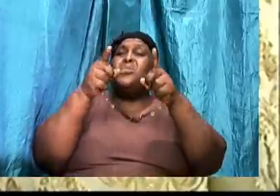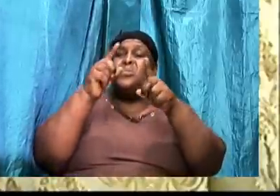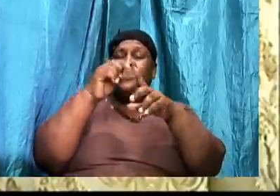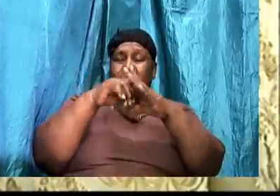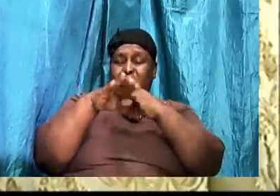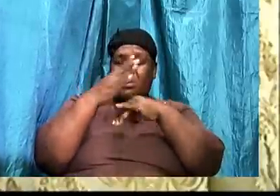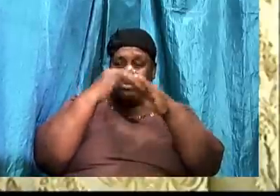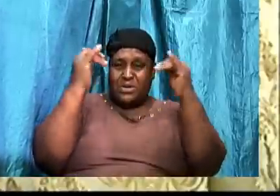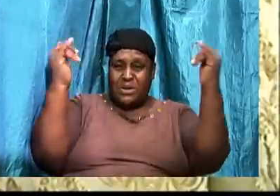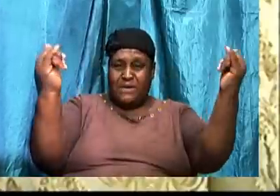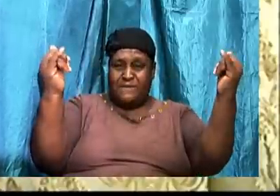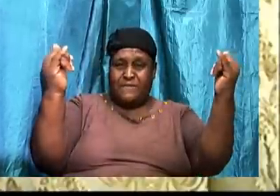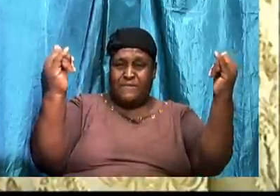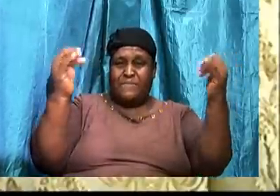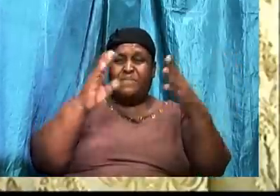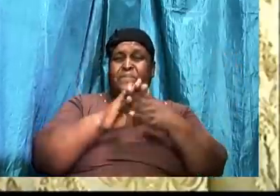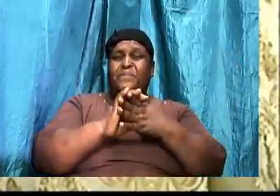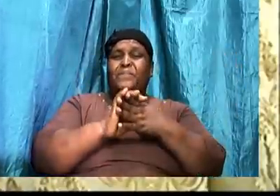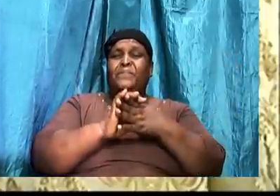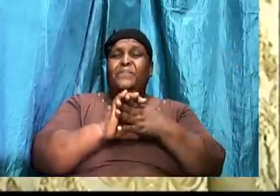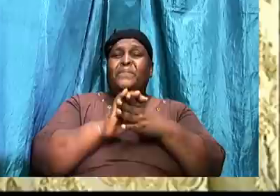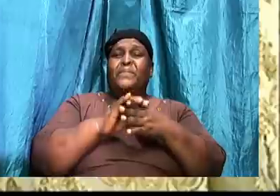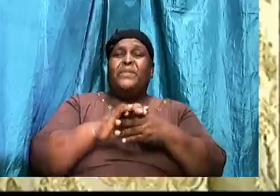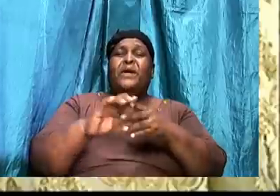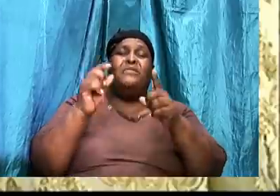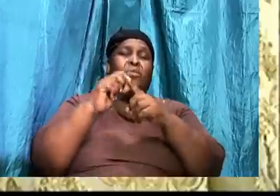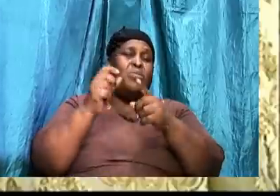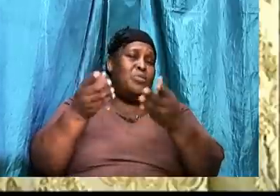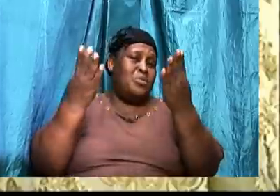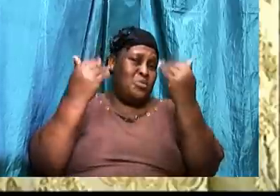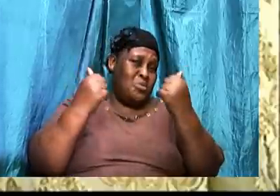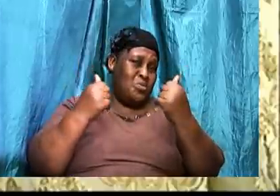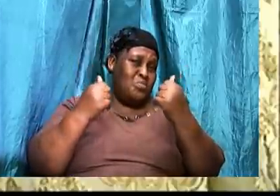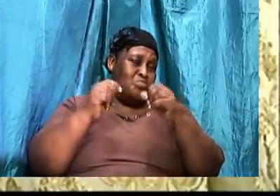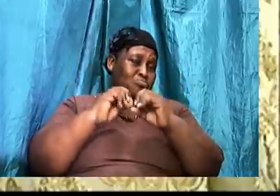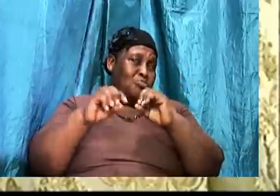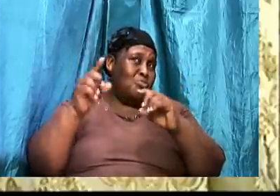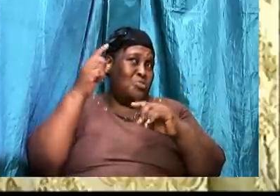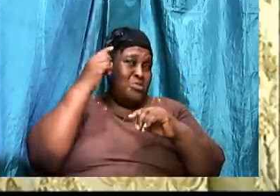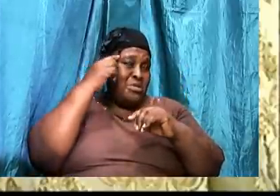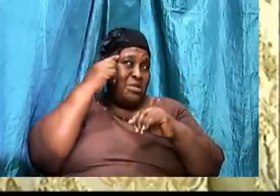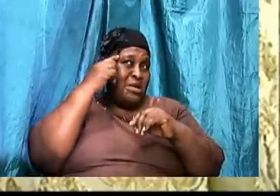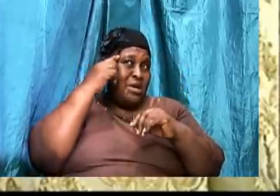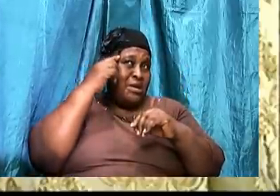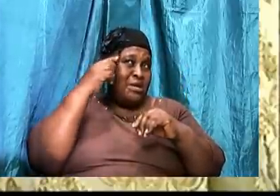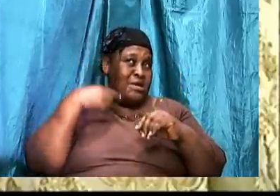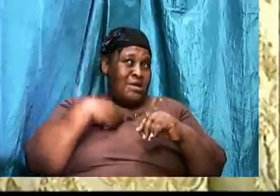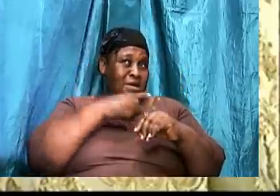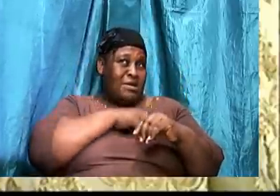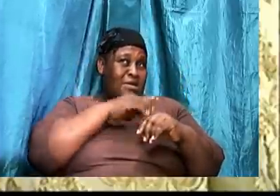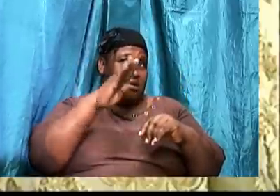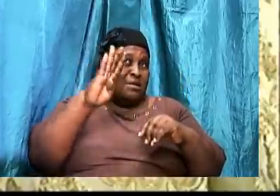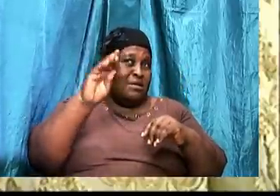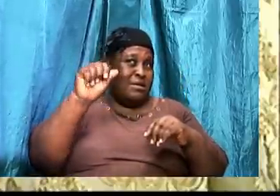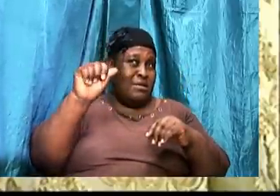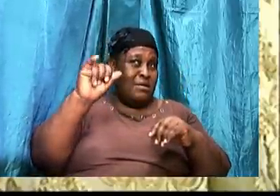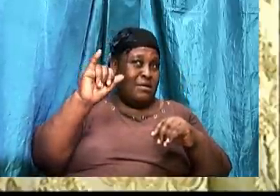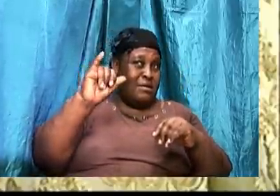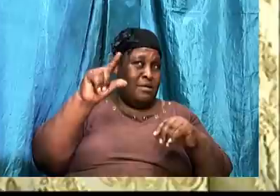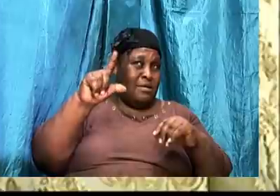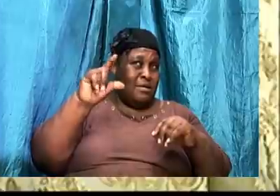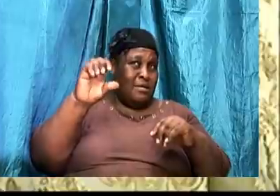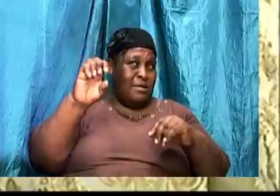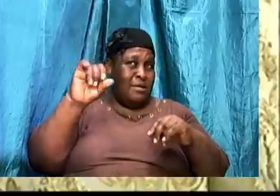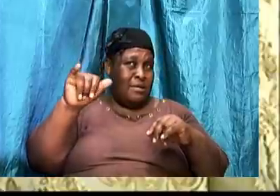the word comes forth, don't think that, boy, Brother Bailey does know, but just think of it as the God